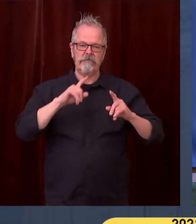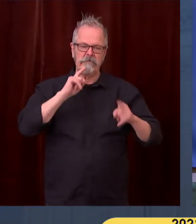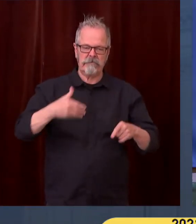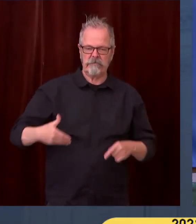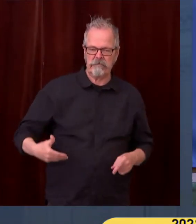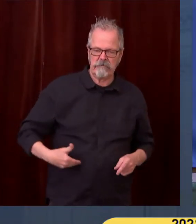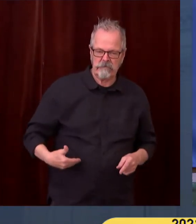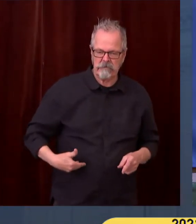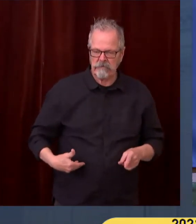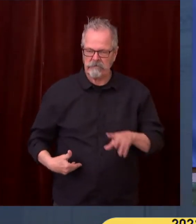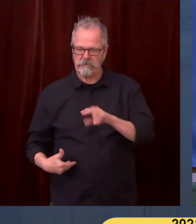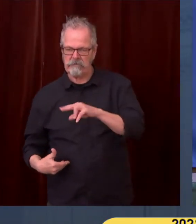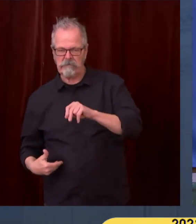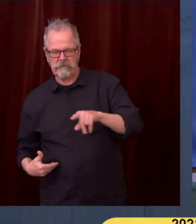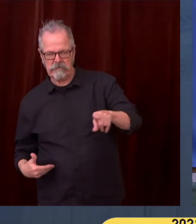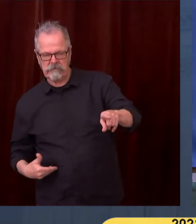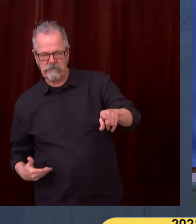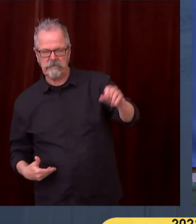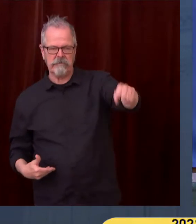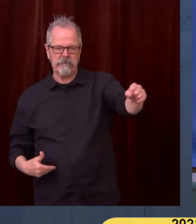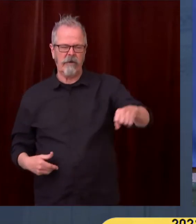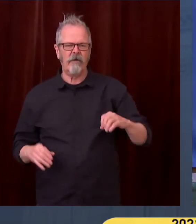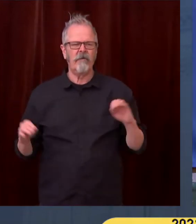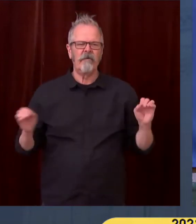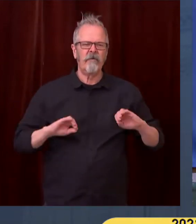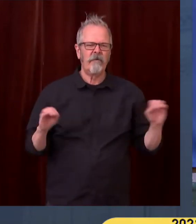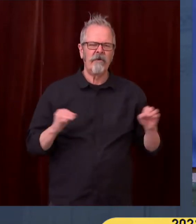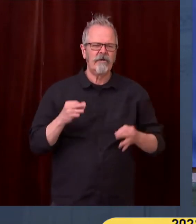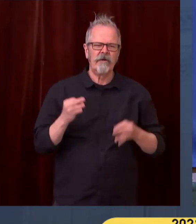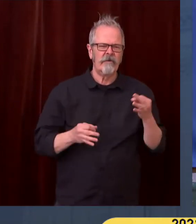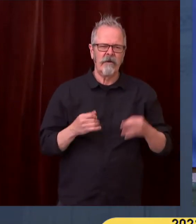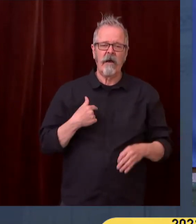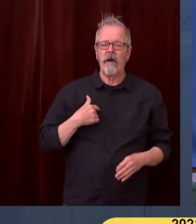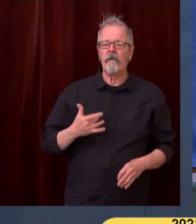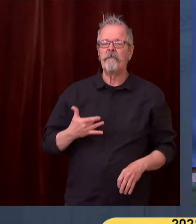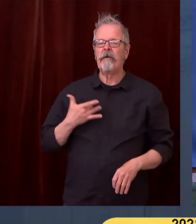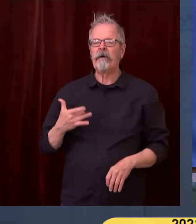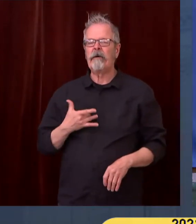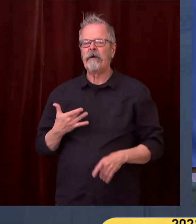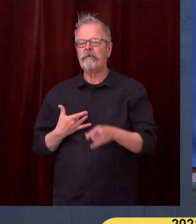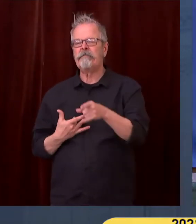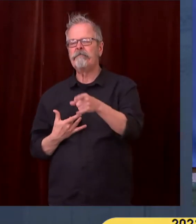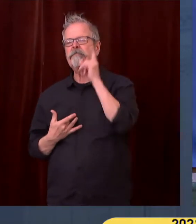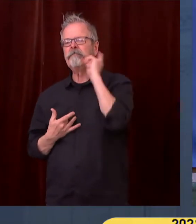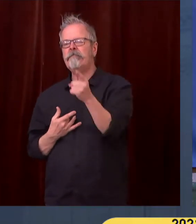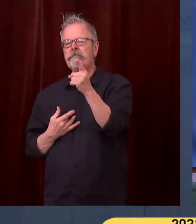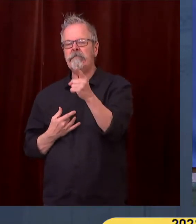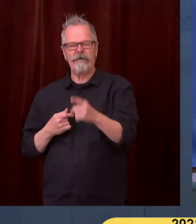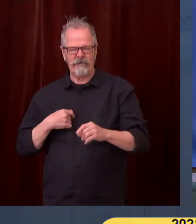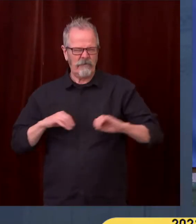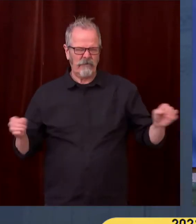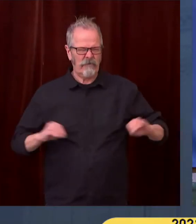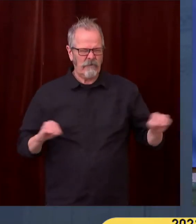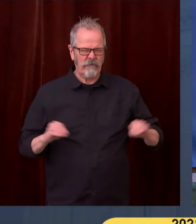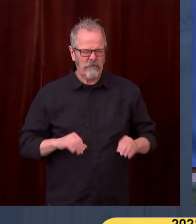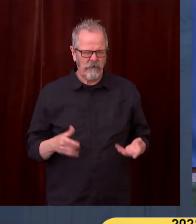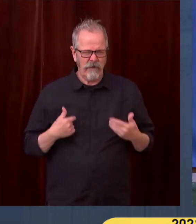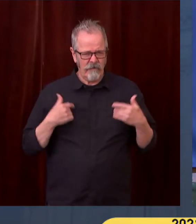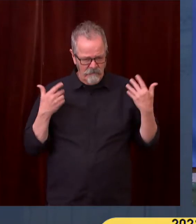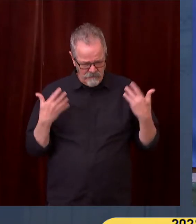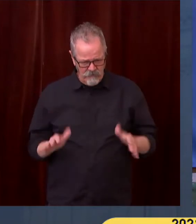Monday. It'll just be looking at the numbers and we've already announced the metrics. I just want to reiterate that. This is not sort of a